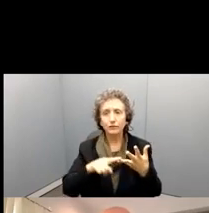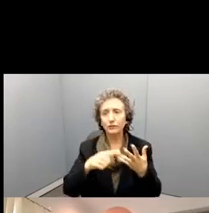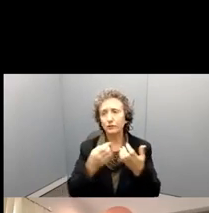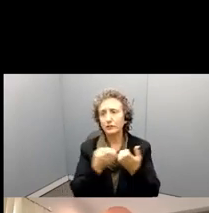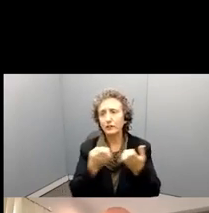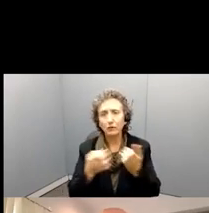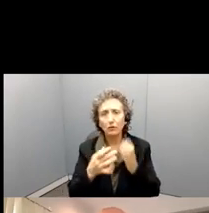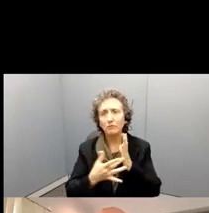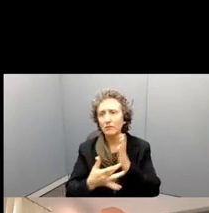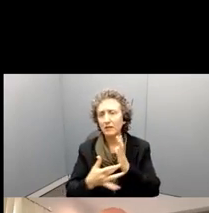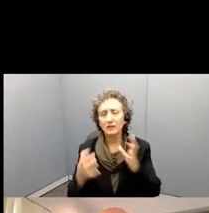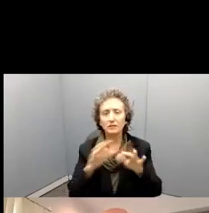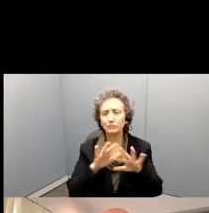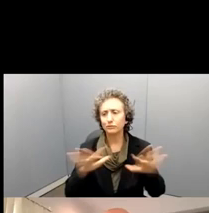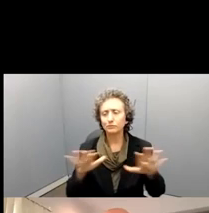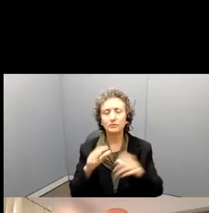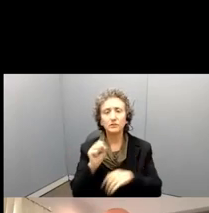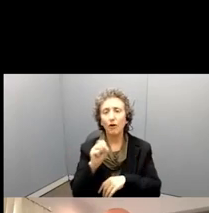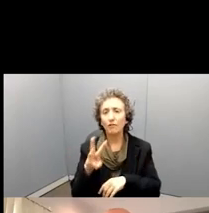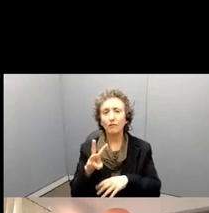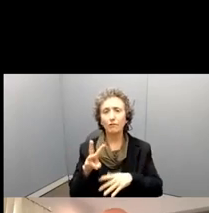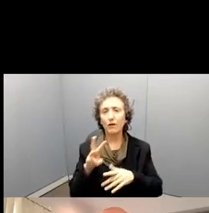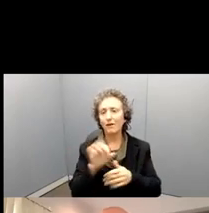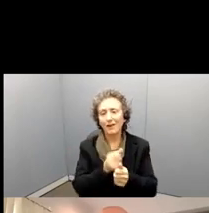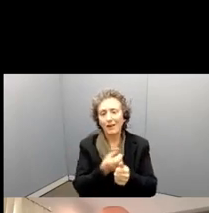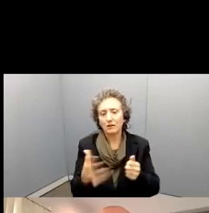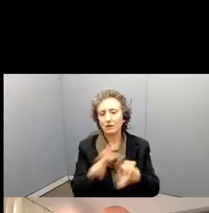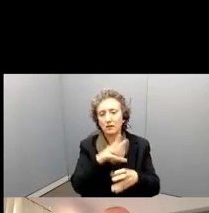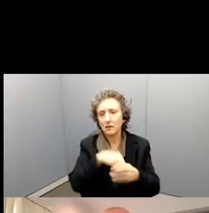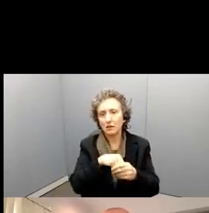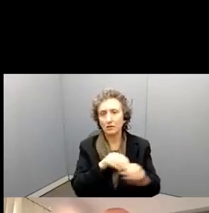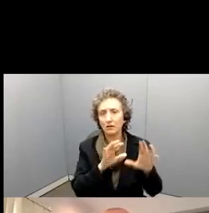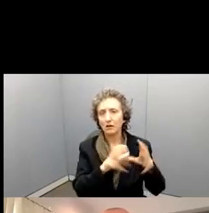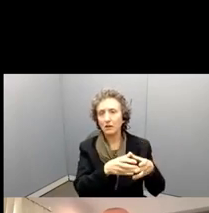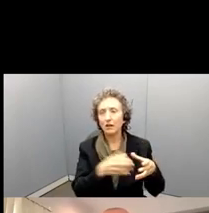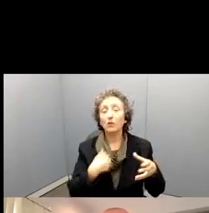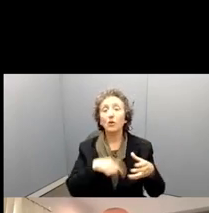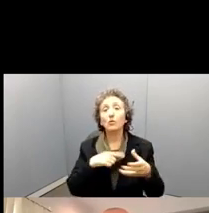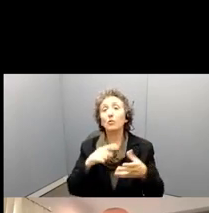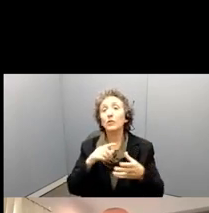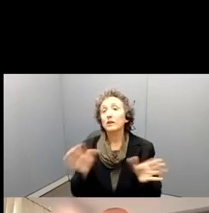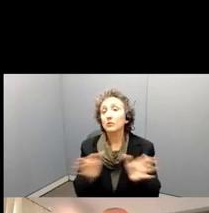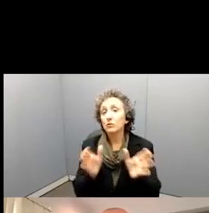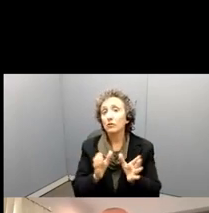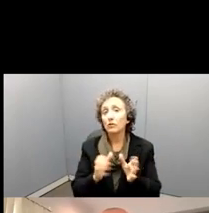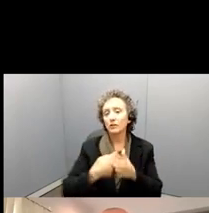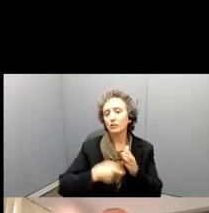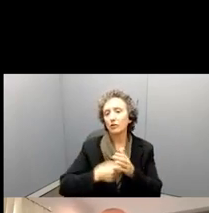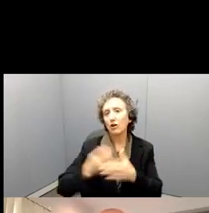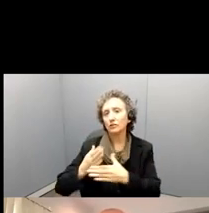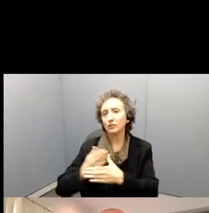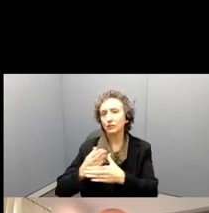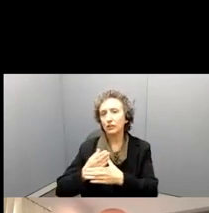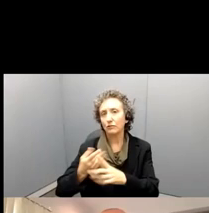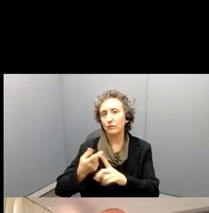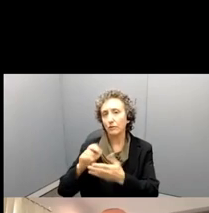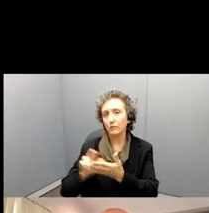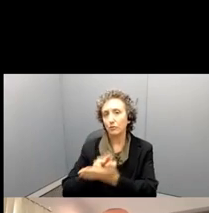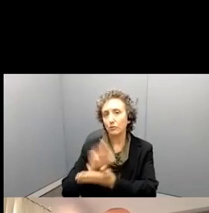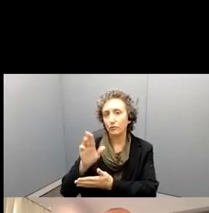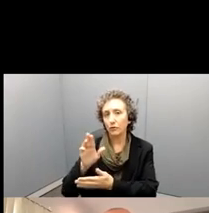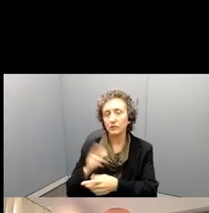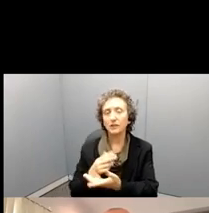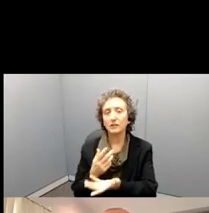along that line. Uh, we, we do encourage cost sharing for, you know, from universities. In some cases,